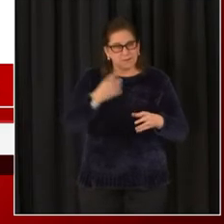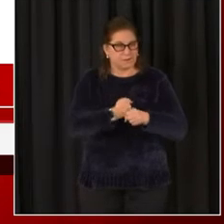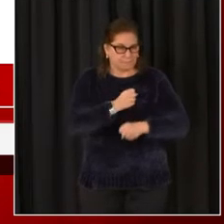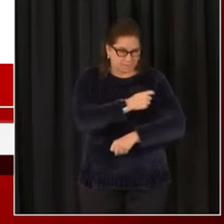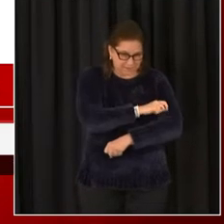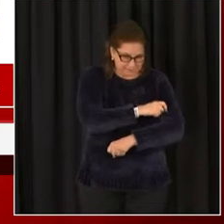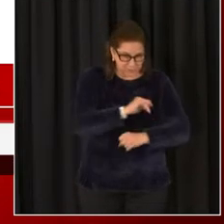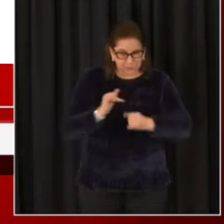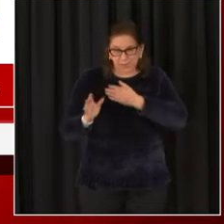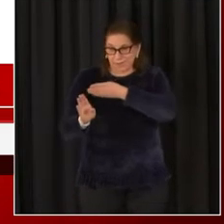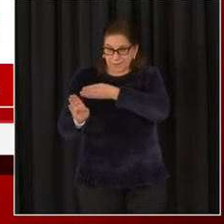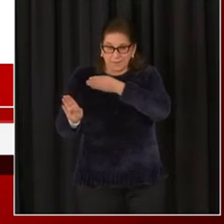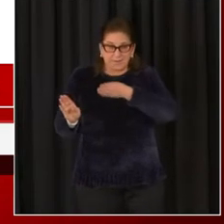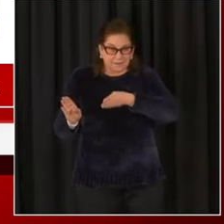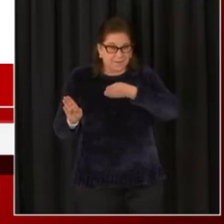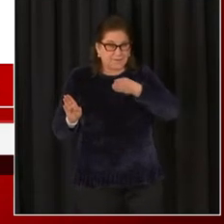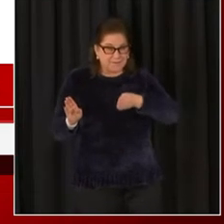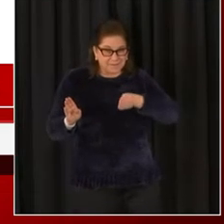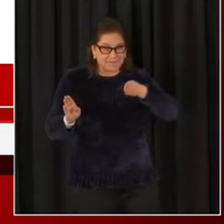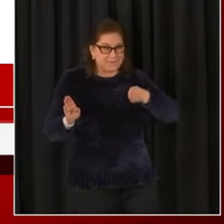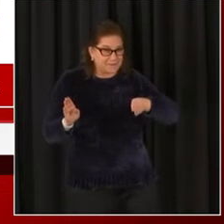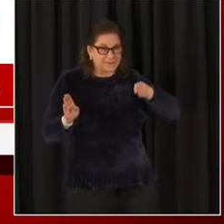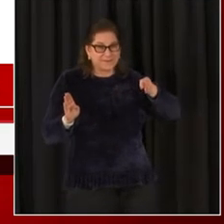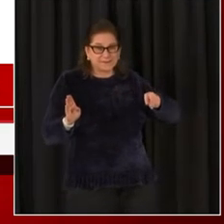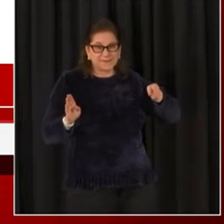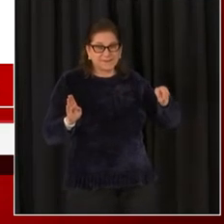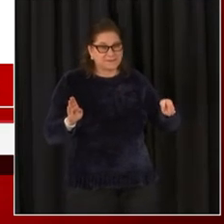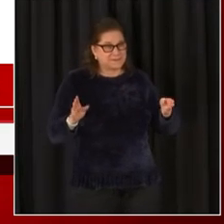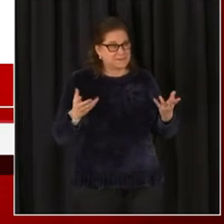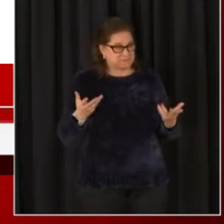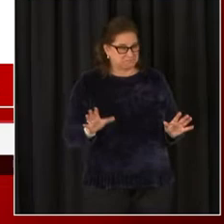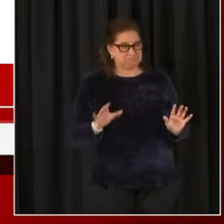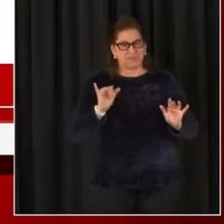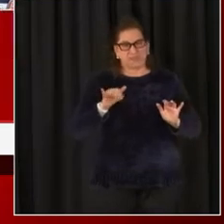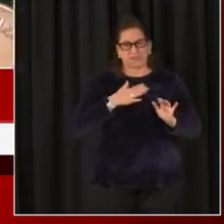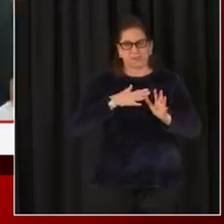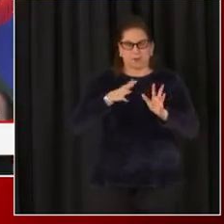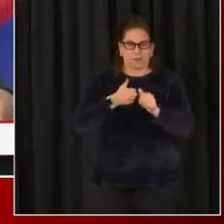our update for the week, and we will take questions.